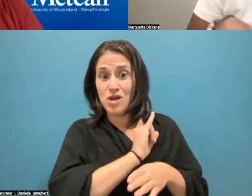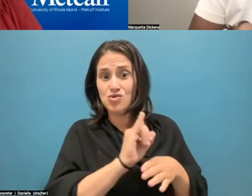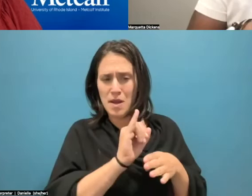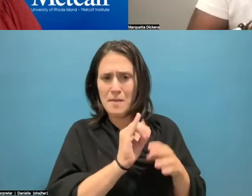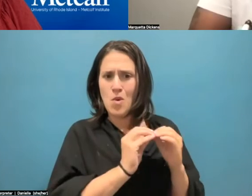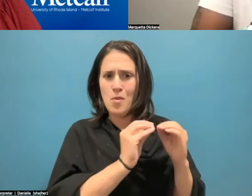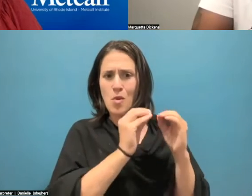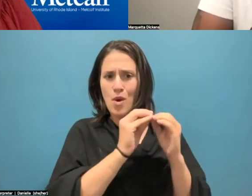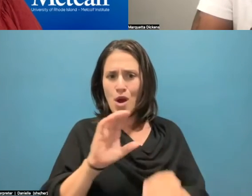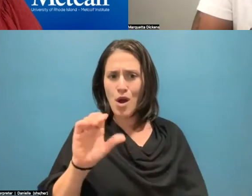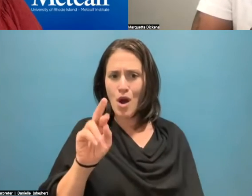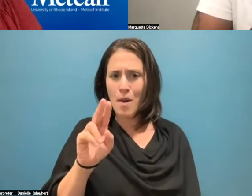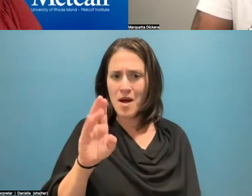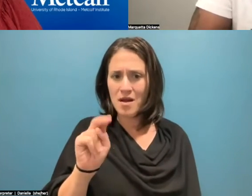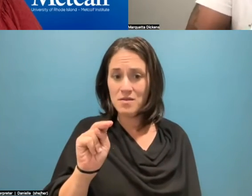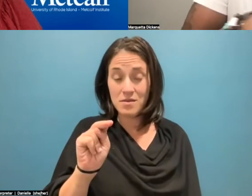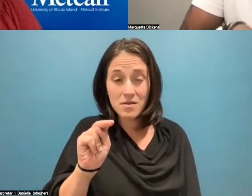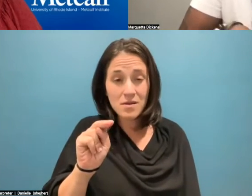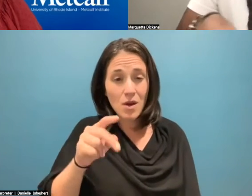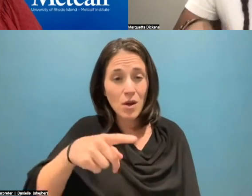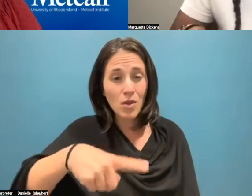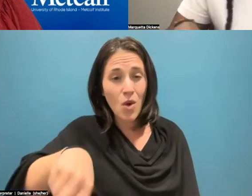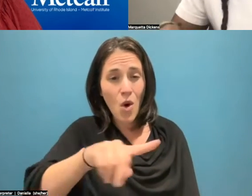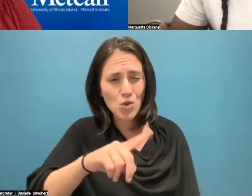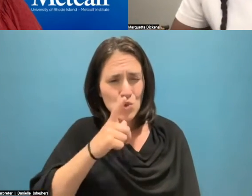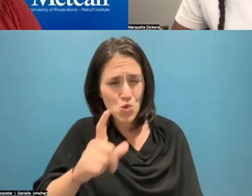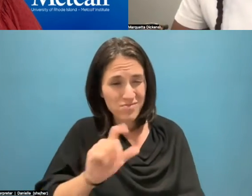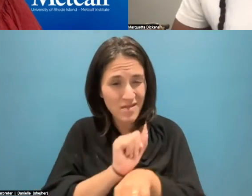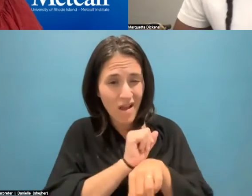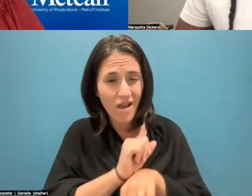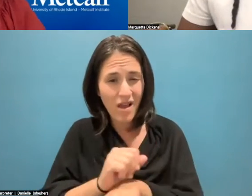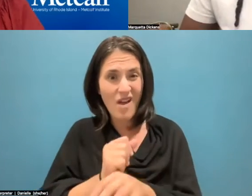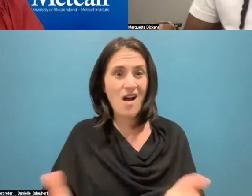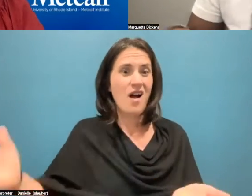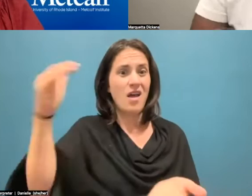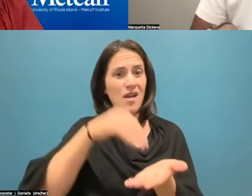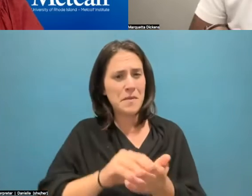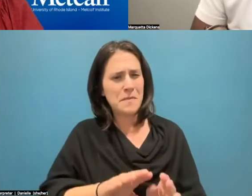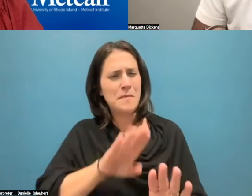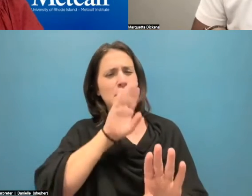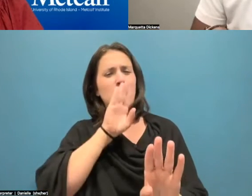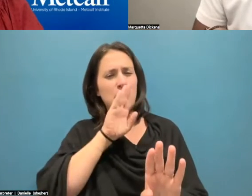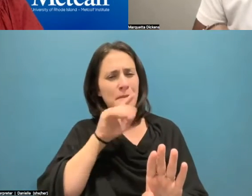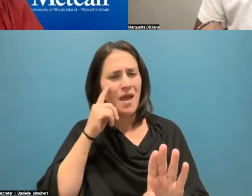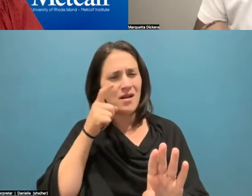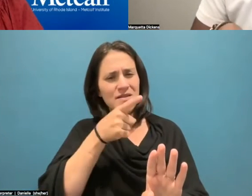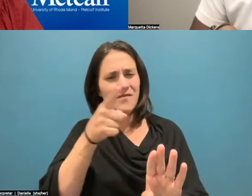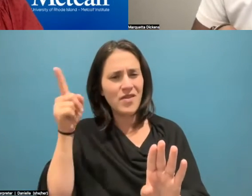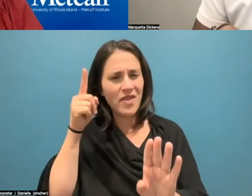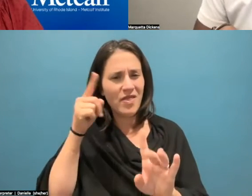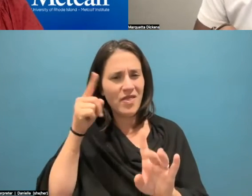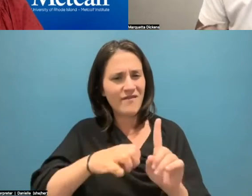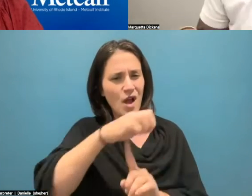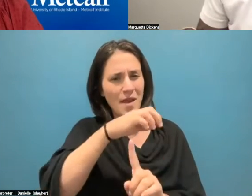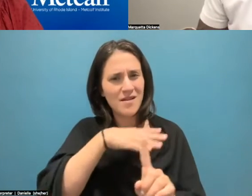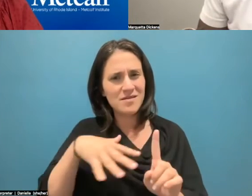had to endure that tragedy has to now face it again because of what they endured, their ancestors